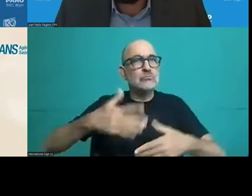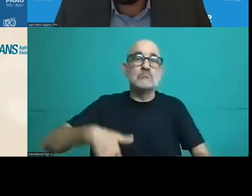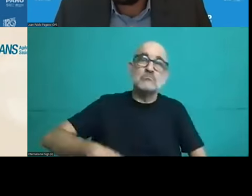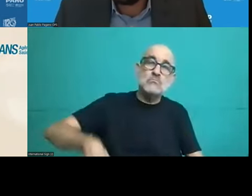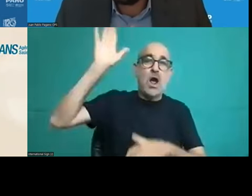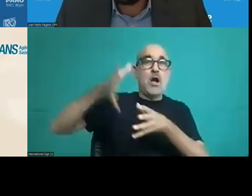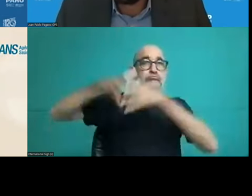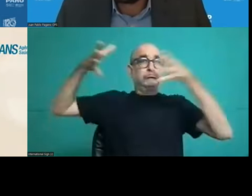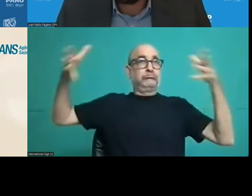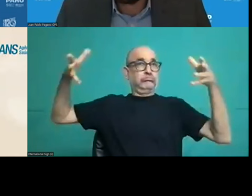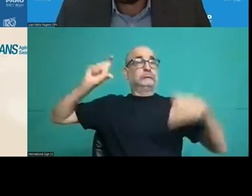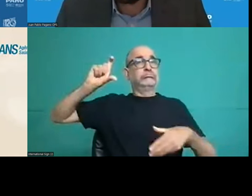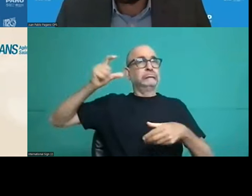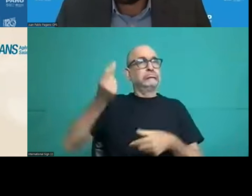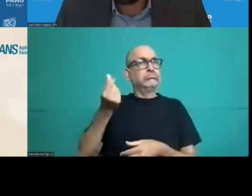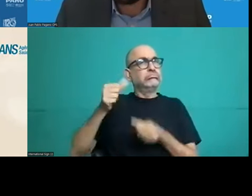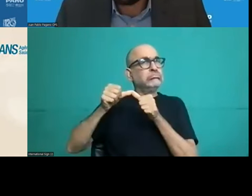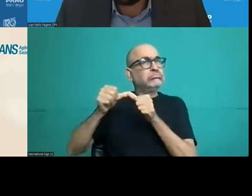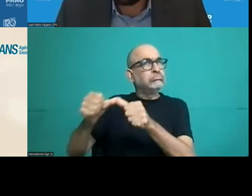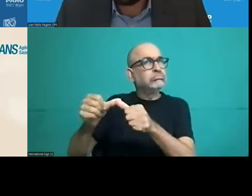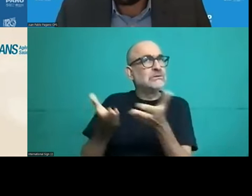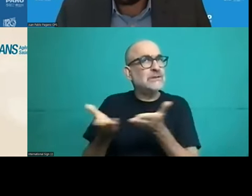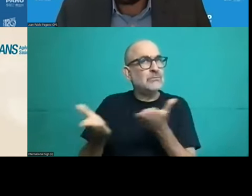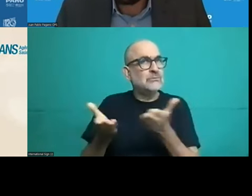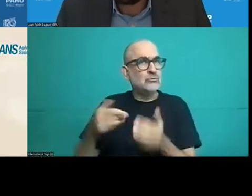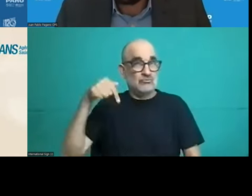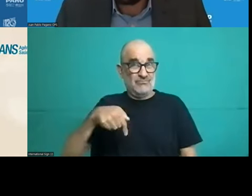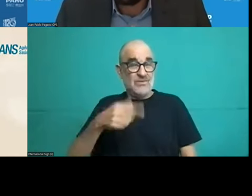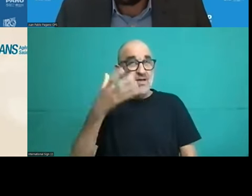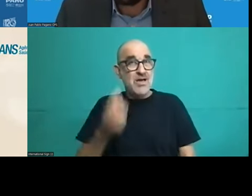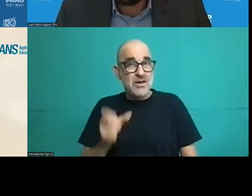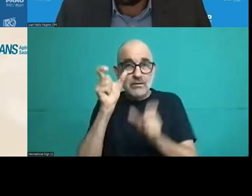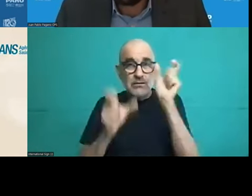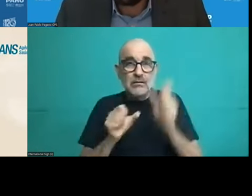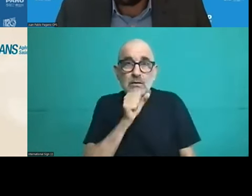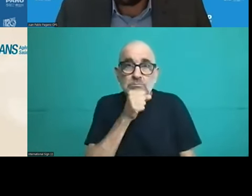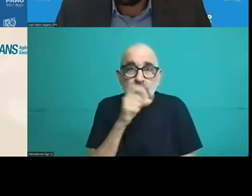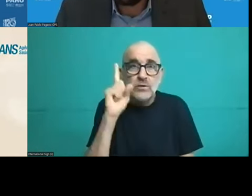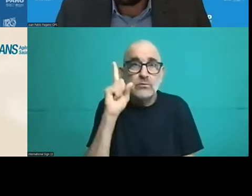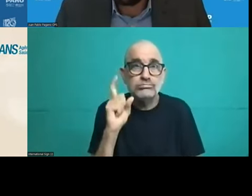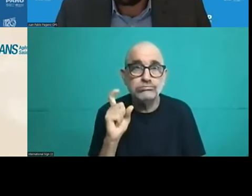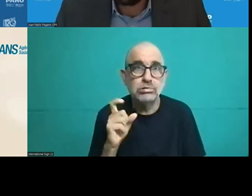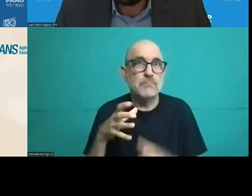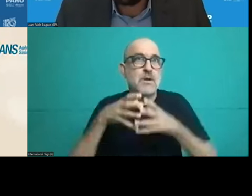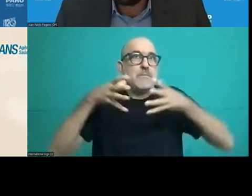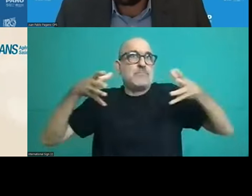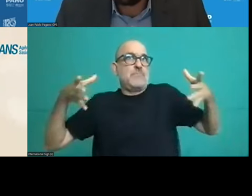look at an aging population and increase of chronic diseases this increases costs